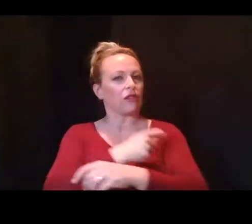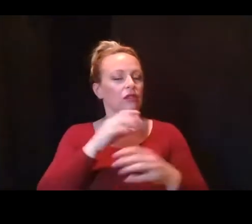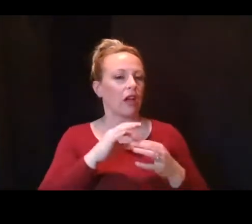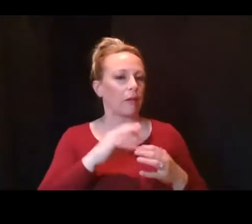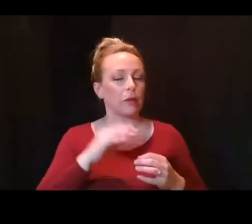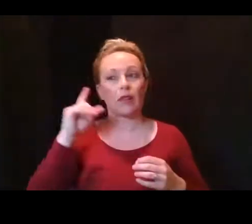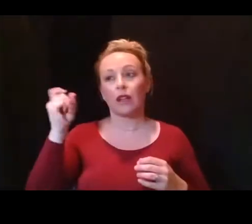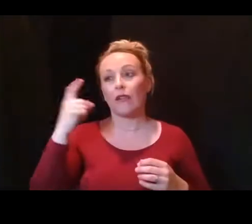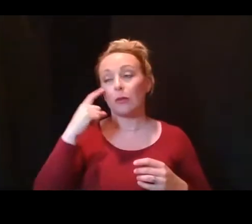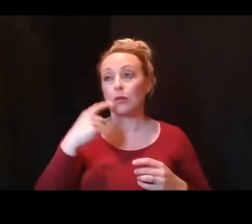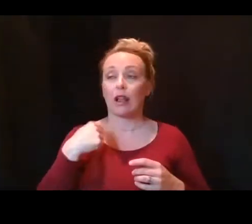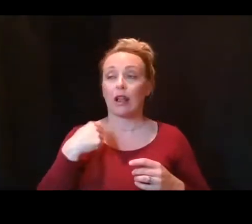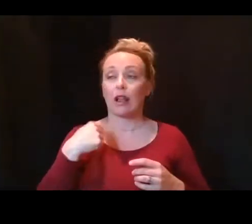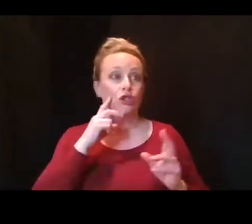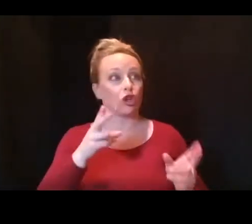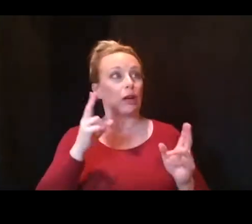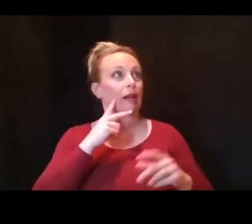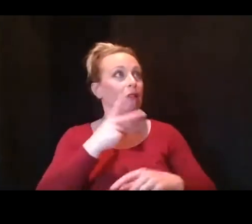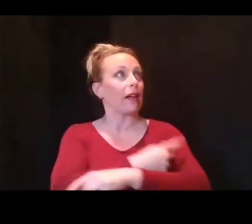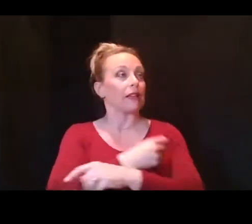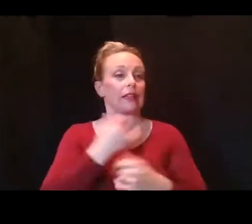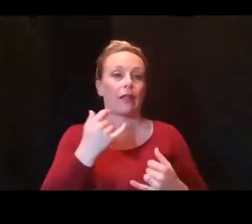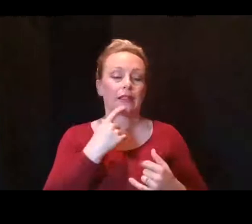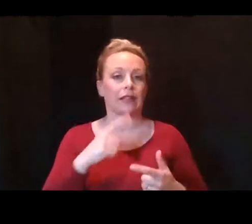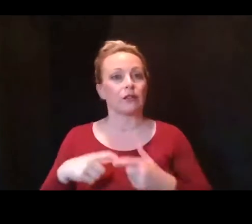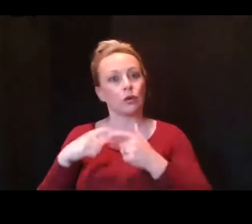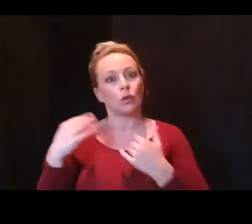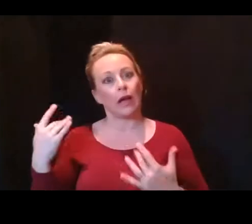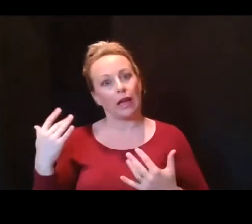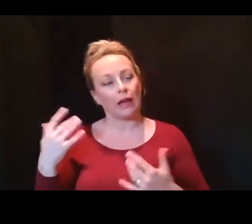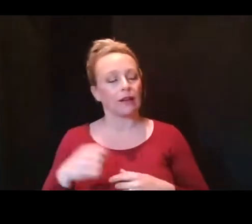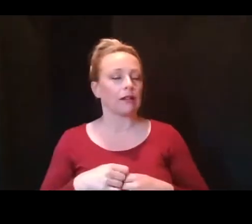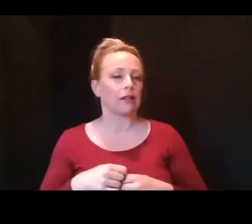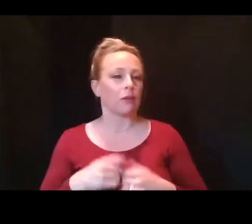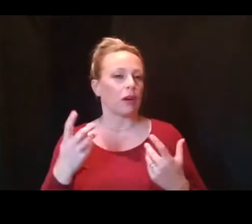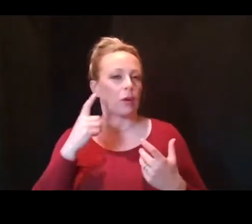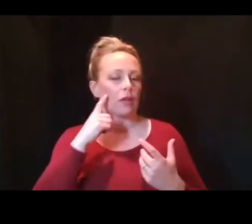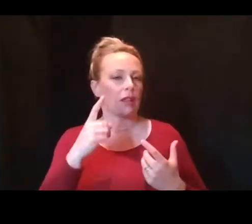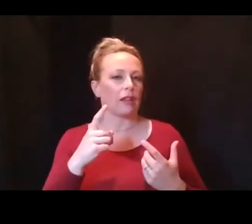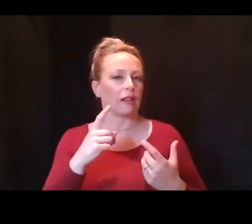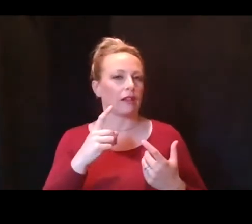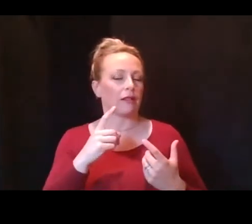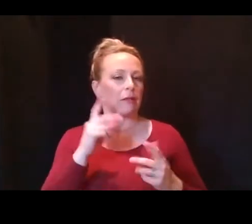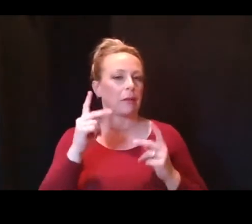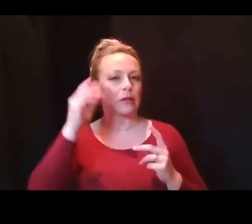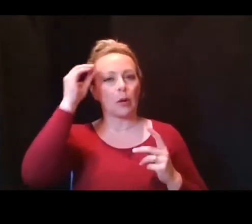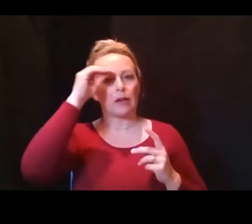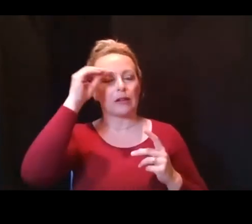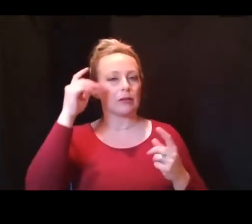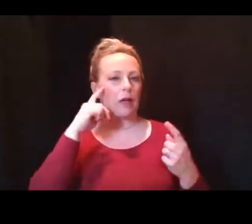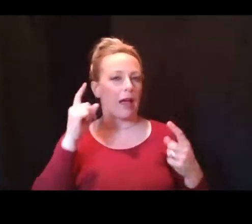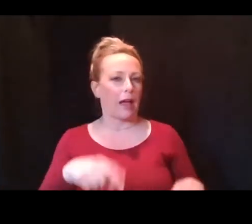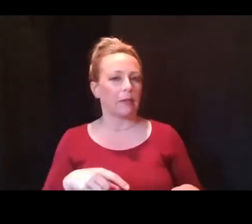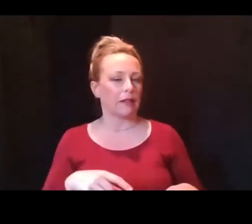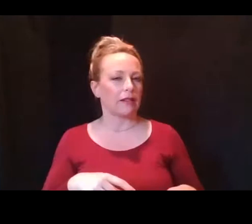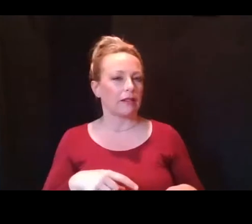government was telling us to hurry up and get vaccinated. Now they're saying to wait. What do you think this will do to those folks' opinions that may already have been on the fence